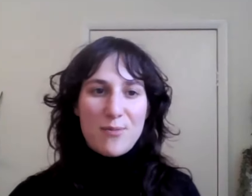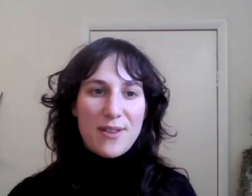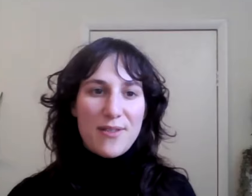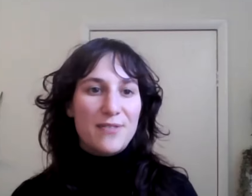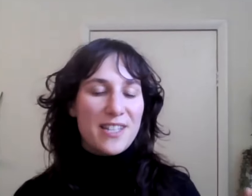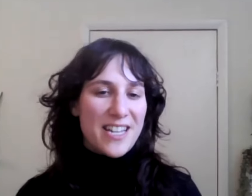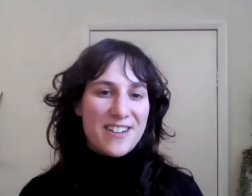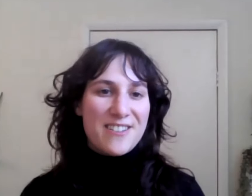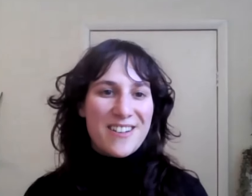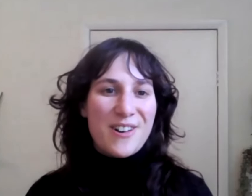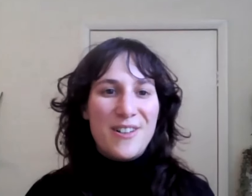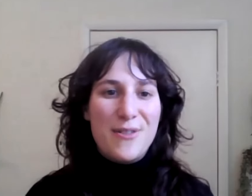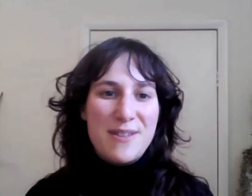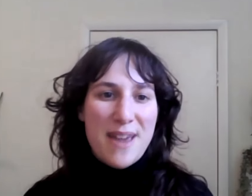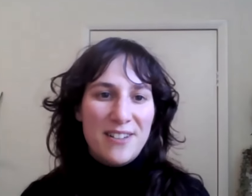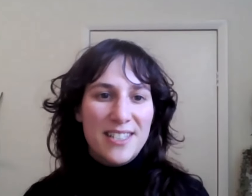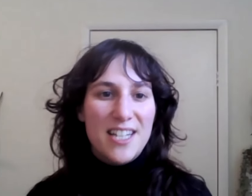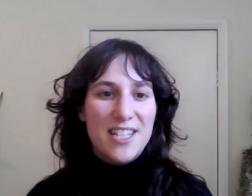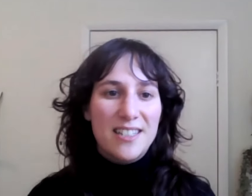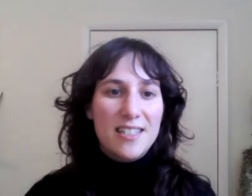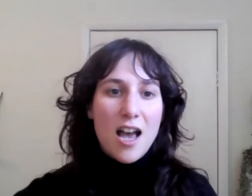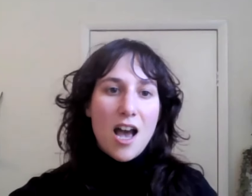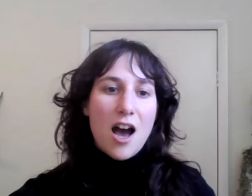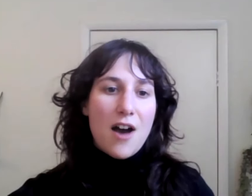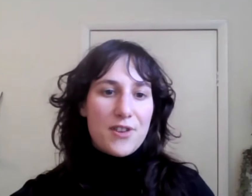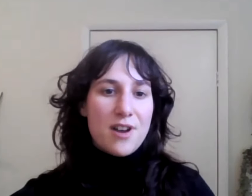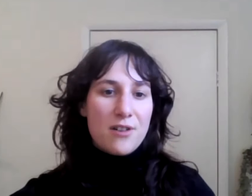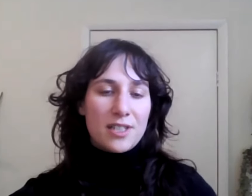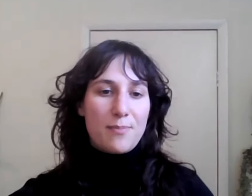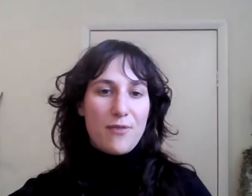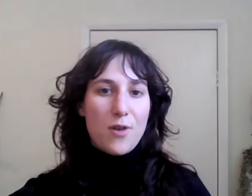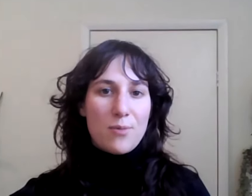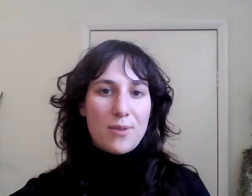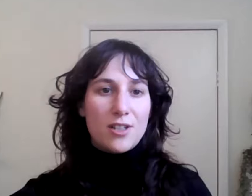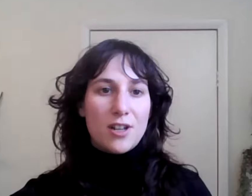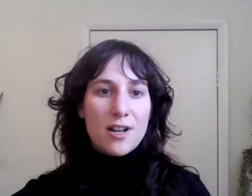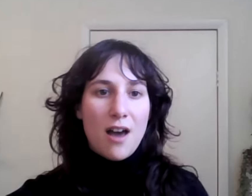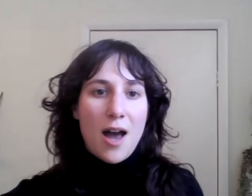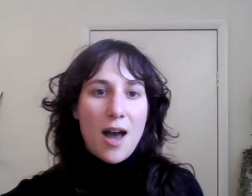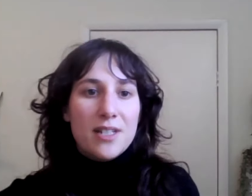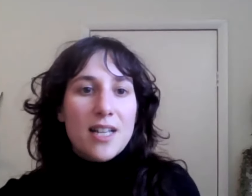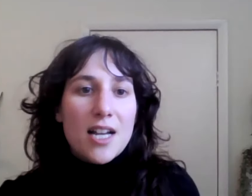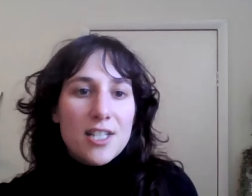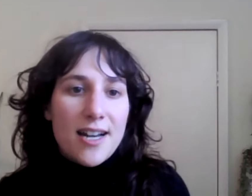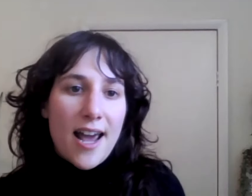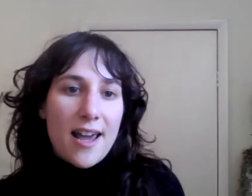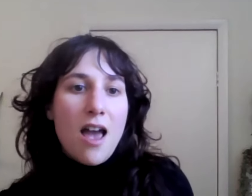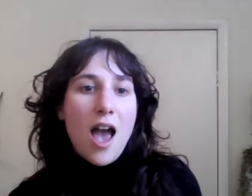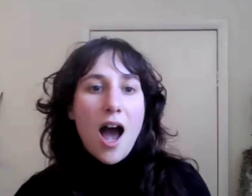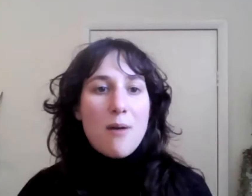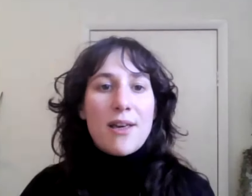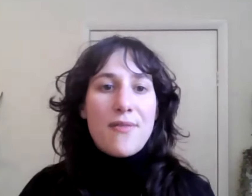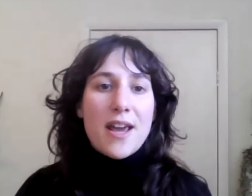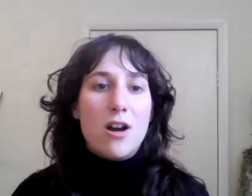of you who've been with us for the keynote and all three panel sessions. A few notes before we start the discussion today.